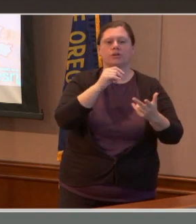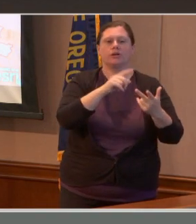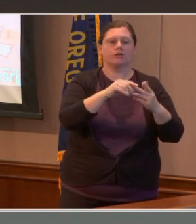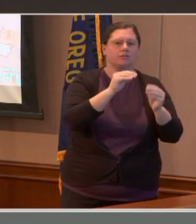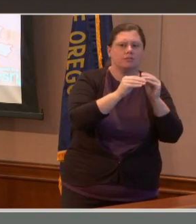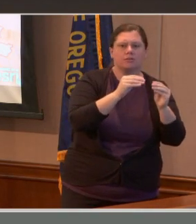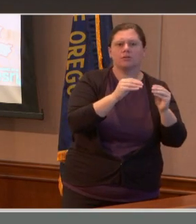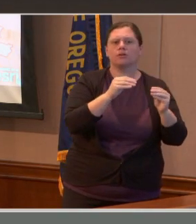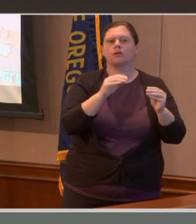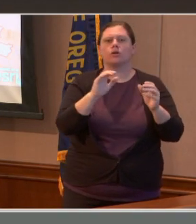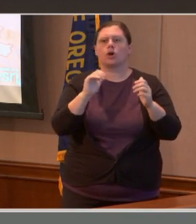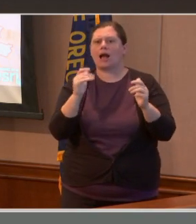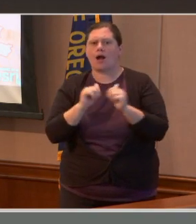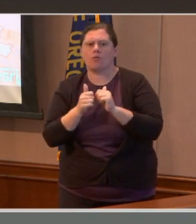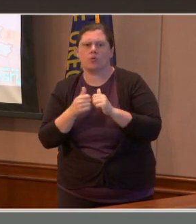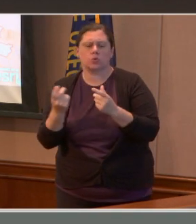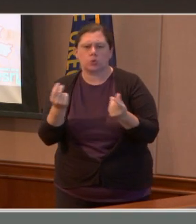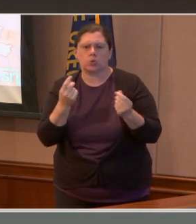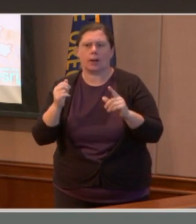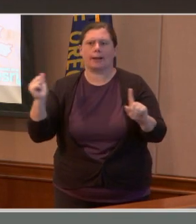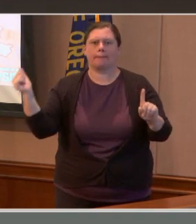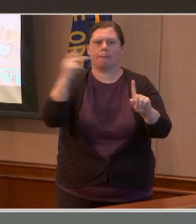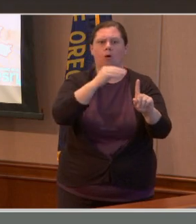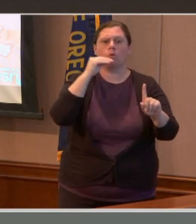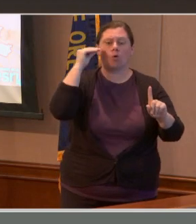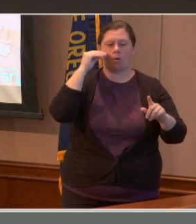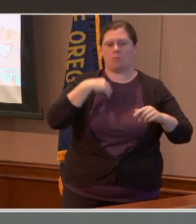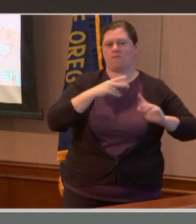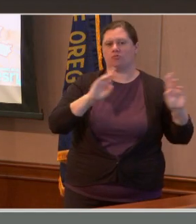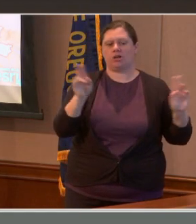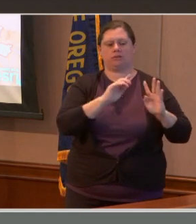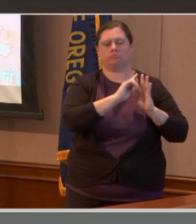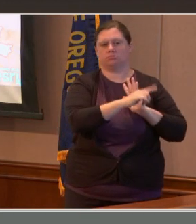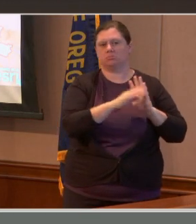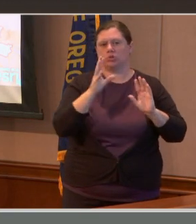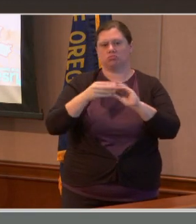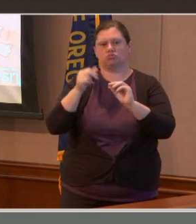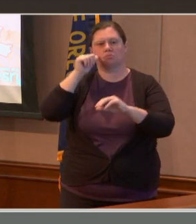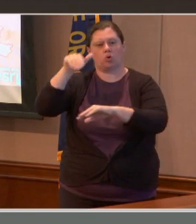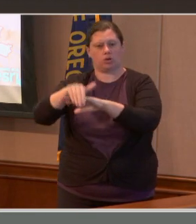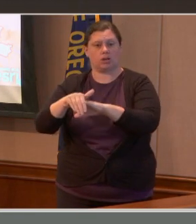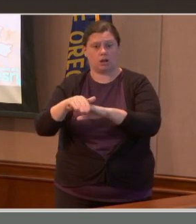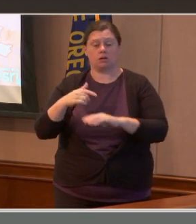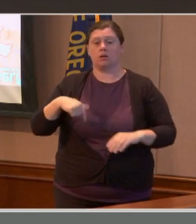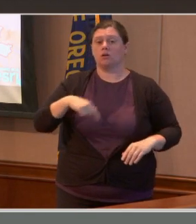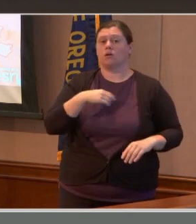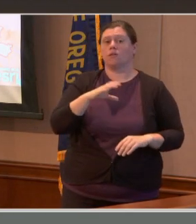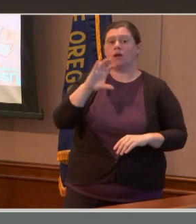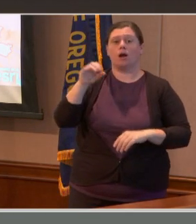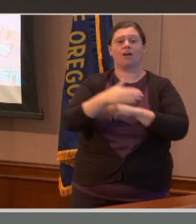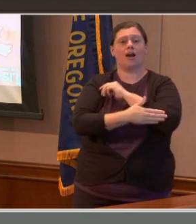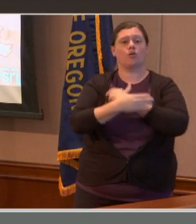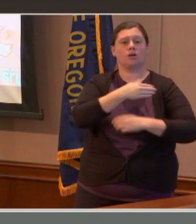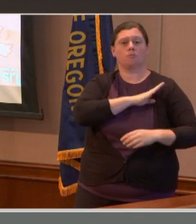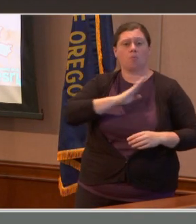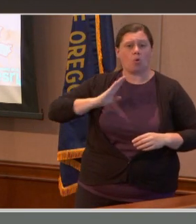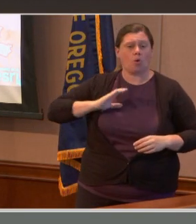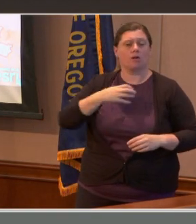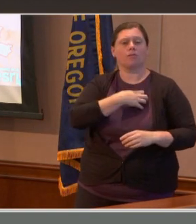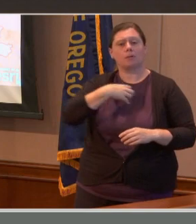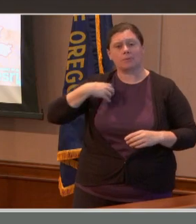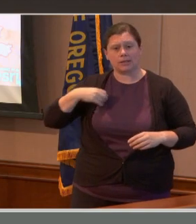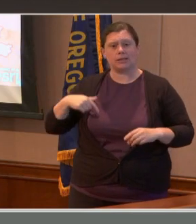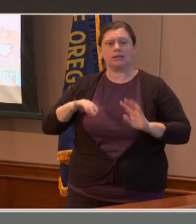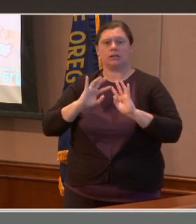the Clackamas County Board of County Commissioners is also really interested in hearing about how you have been